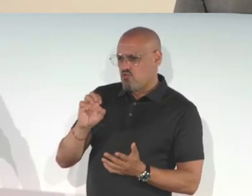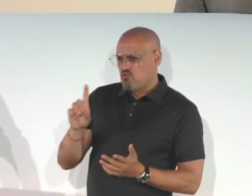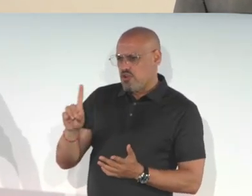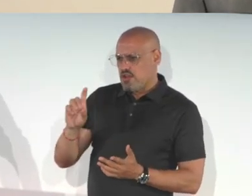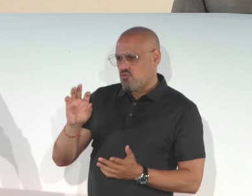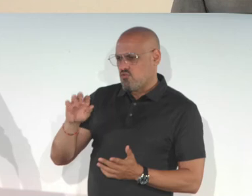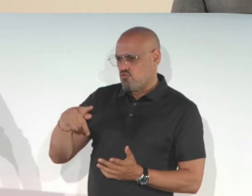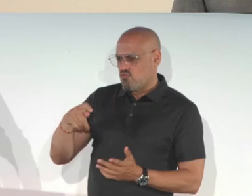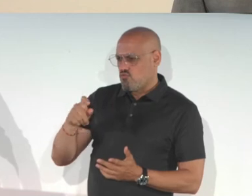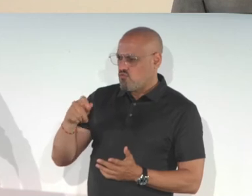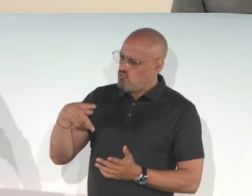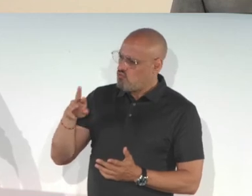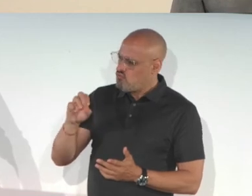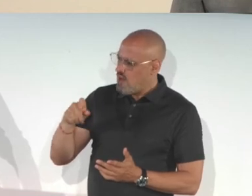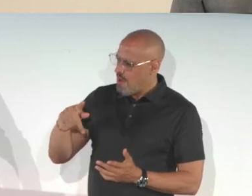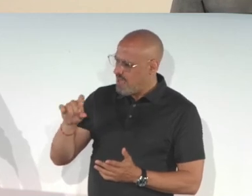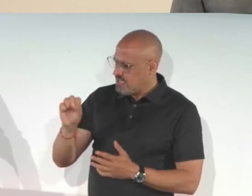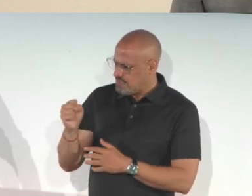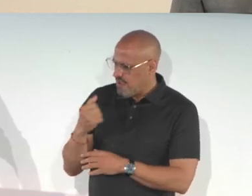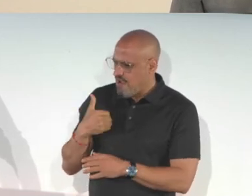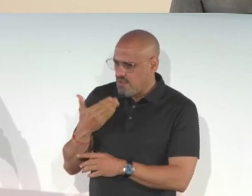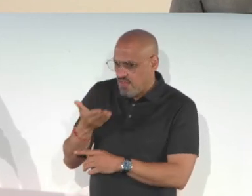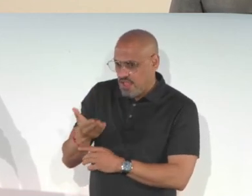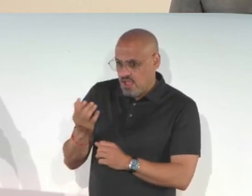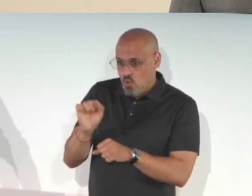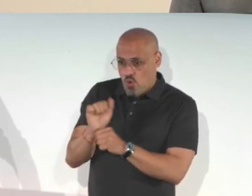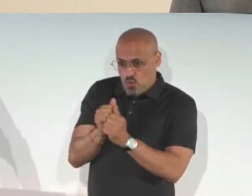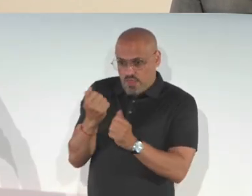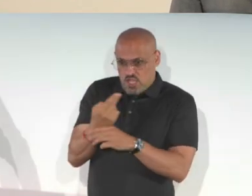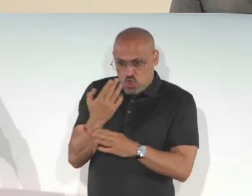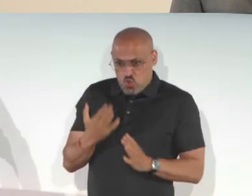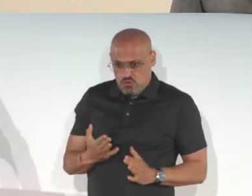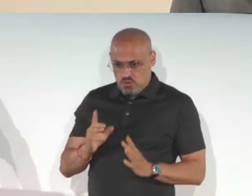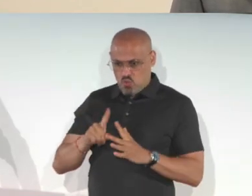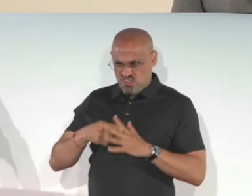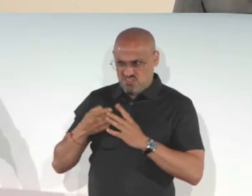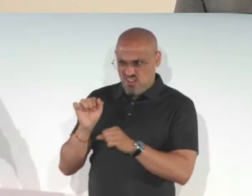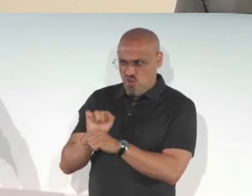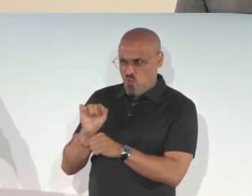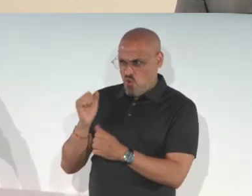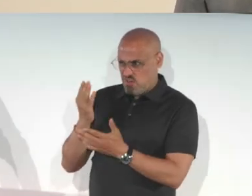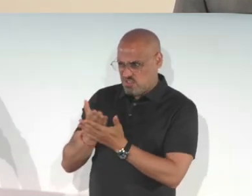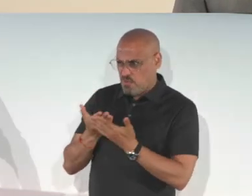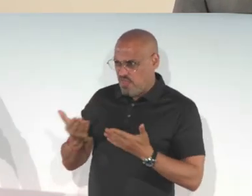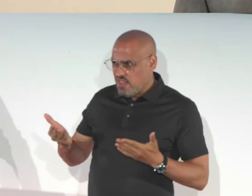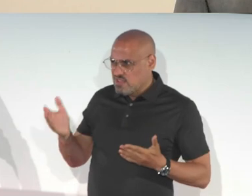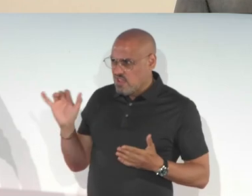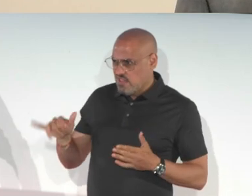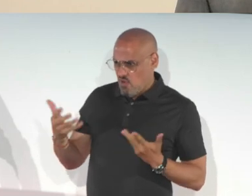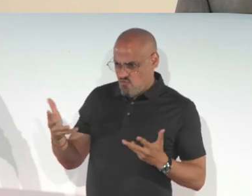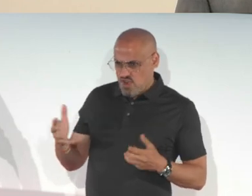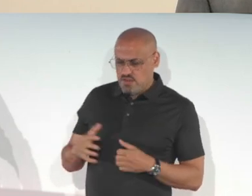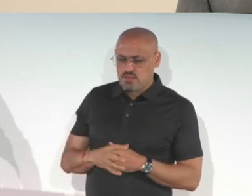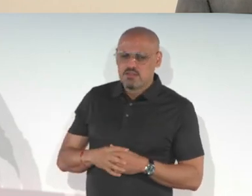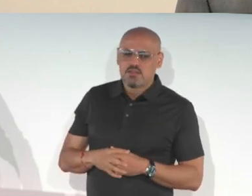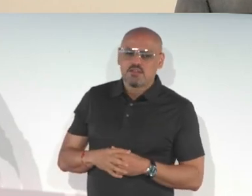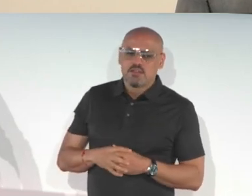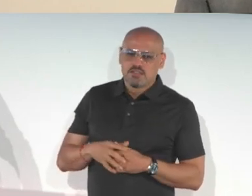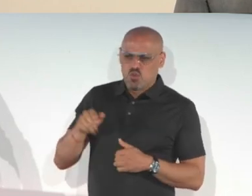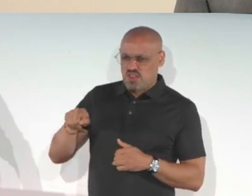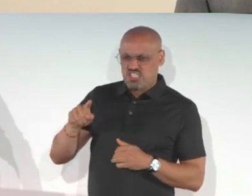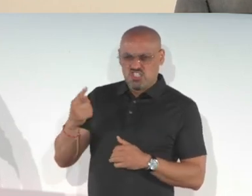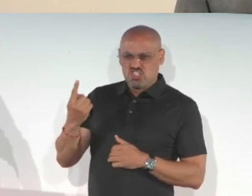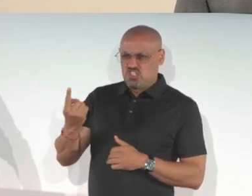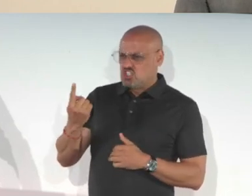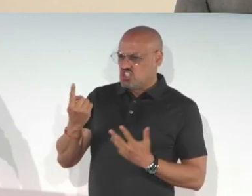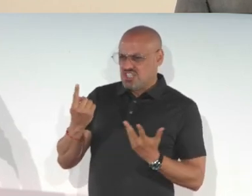it into in into our thoughts. We can even print it on Braille graphics and have them there and and work with the